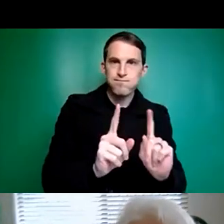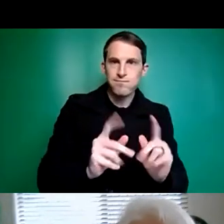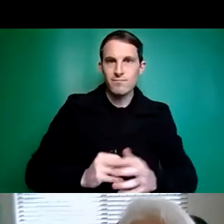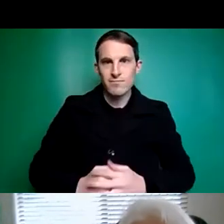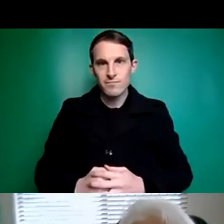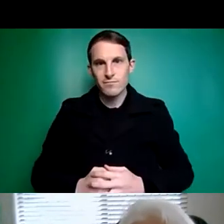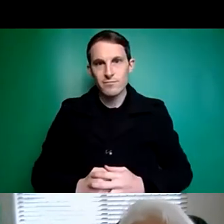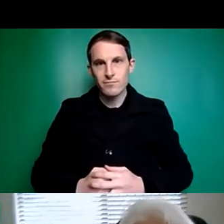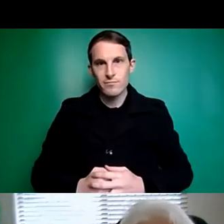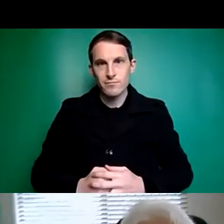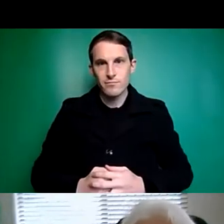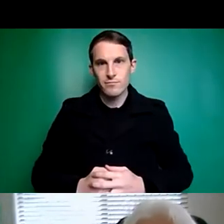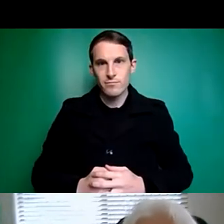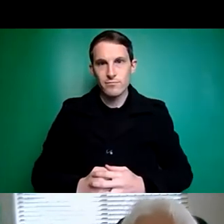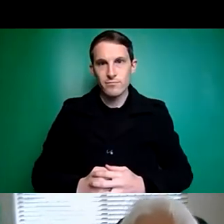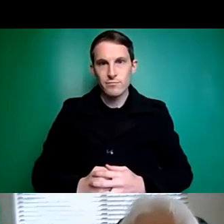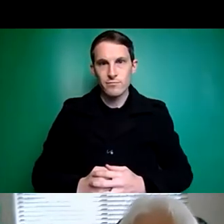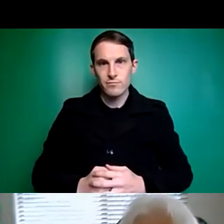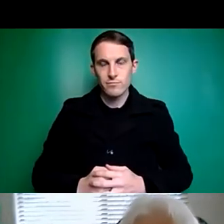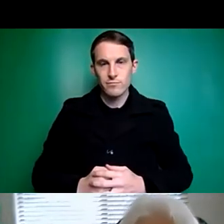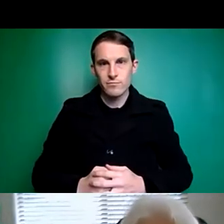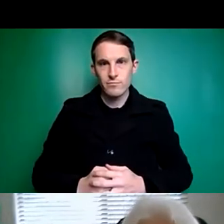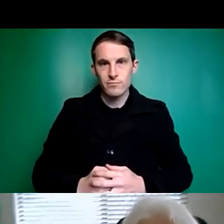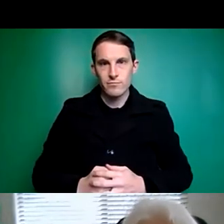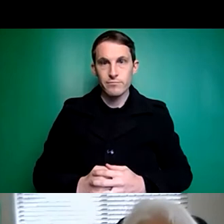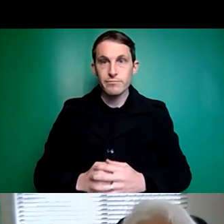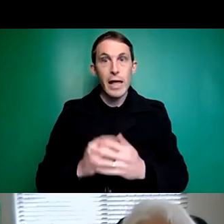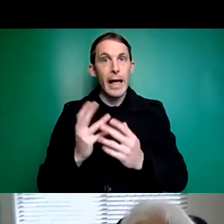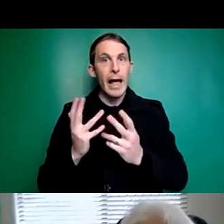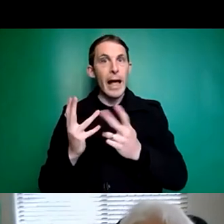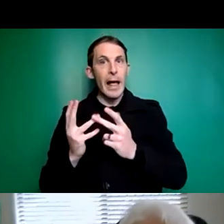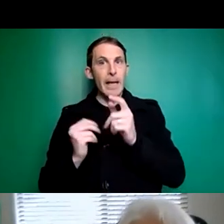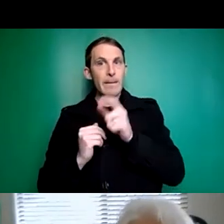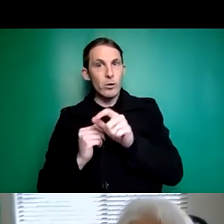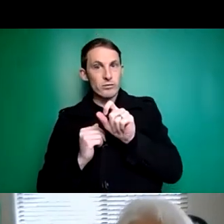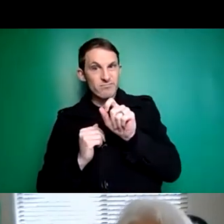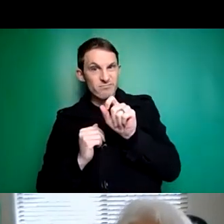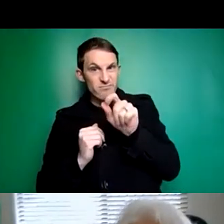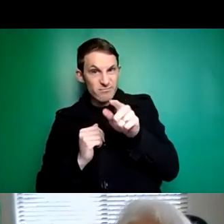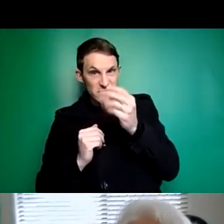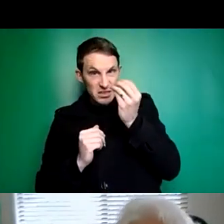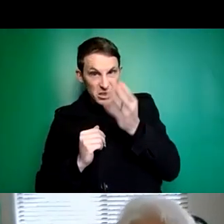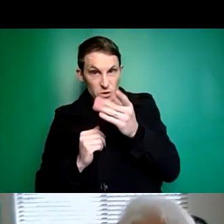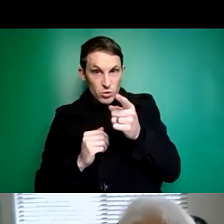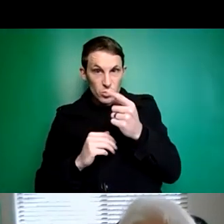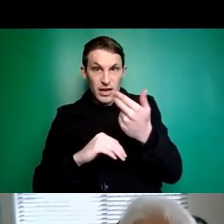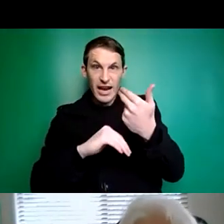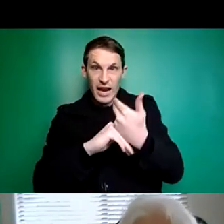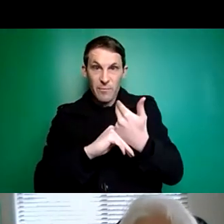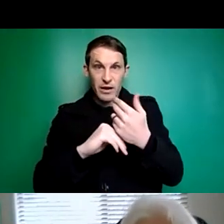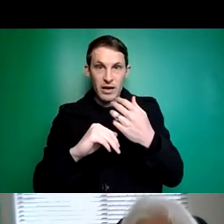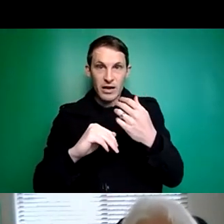Lynne, do you want to put your face in you said to let you know if you're off camera a bit? Take your camera